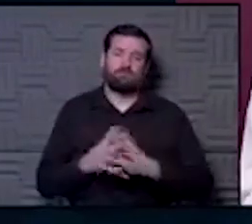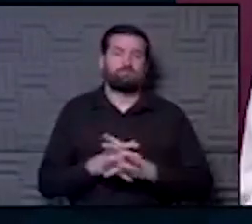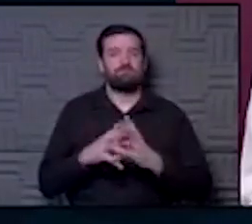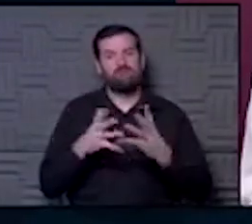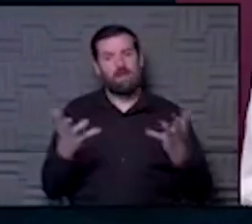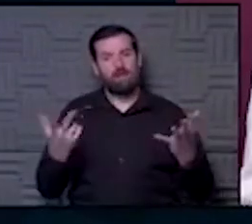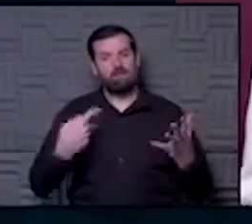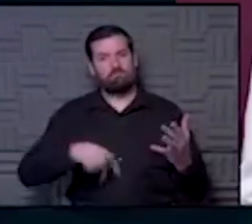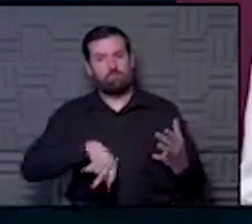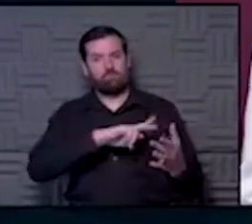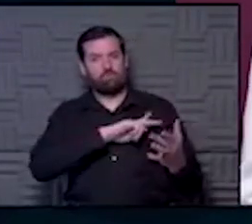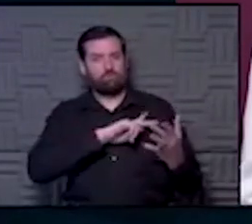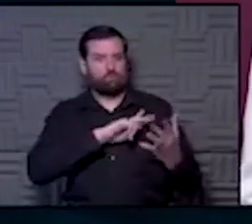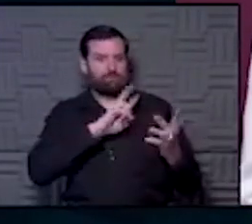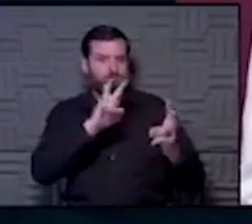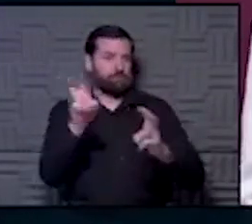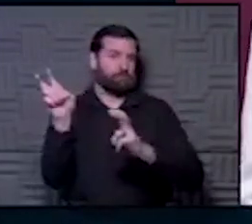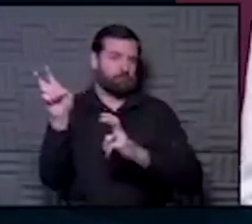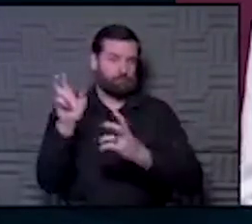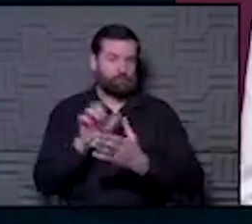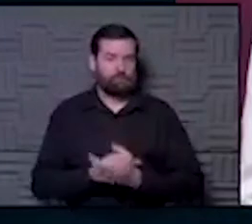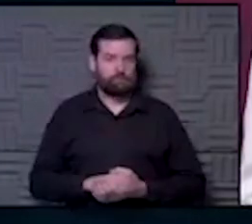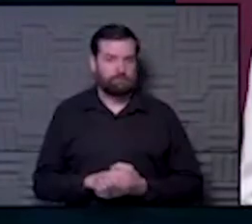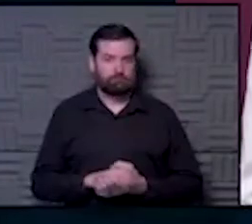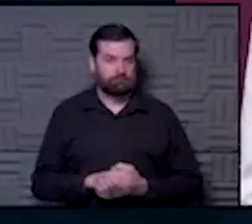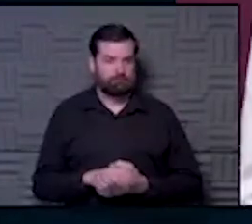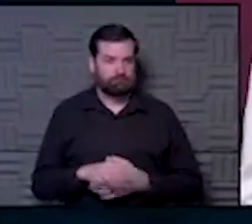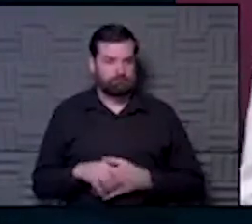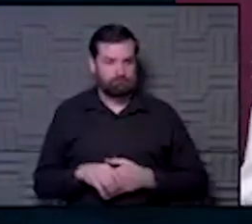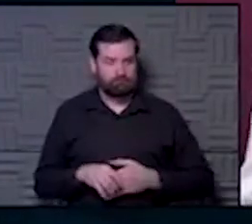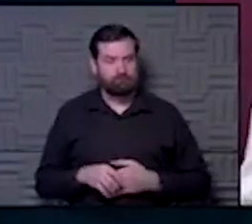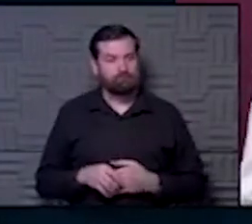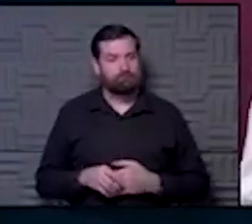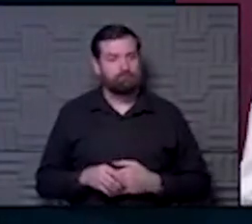a lot of personal issues associated with that because of what's just happened.